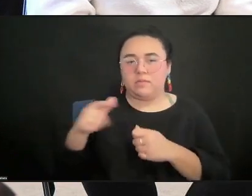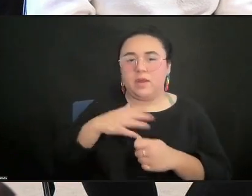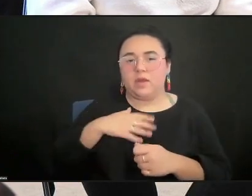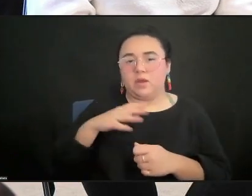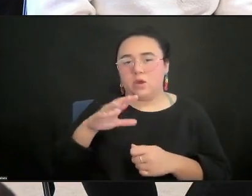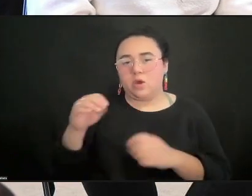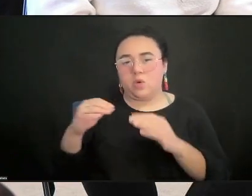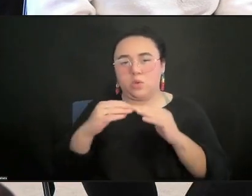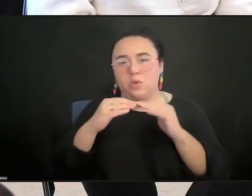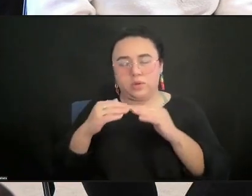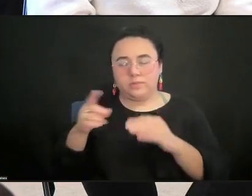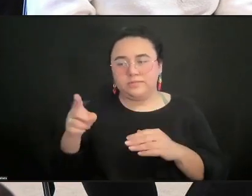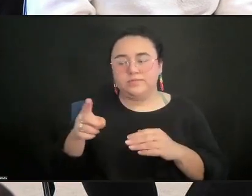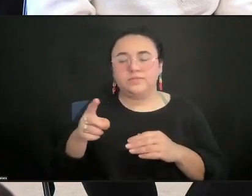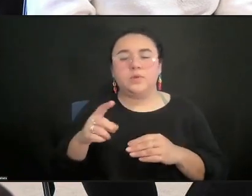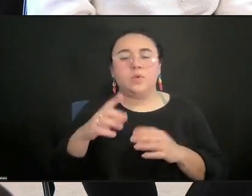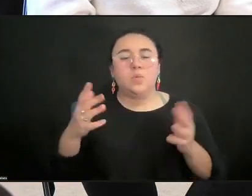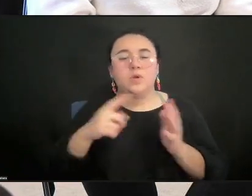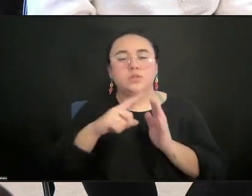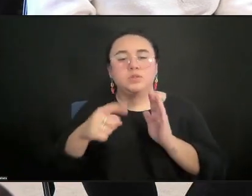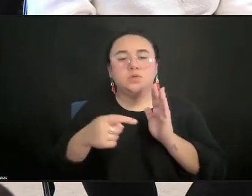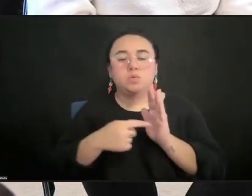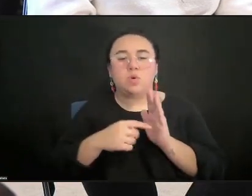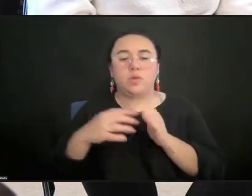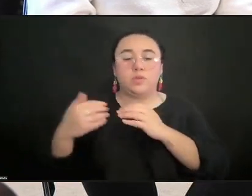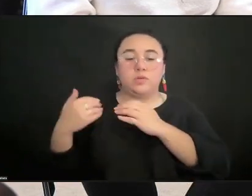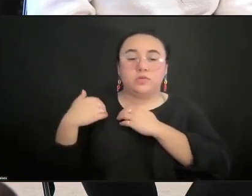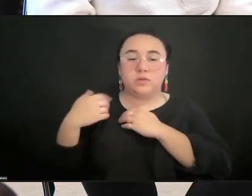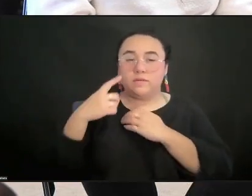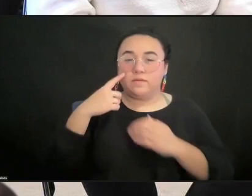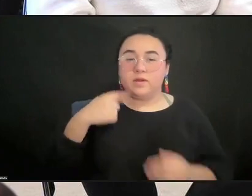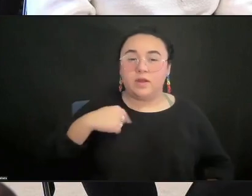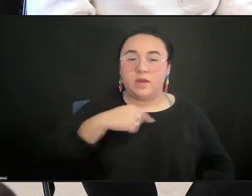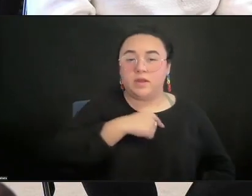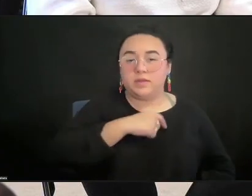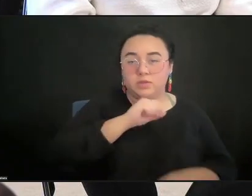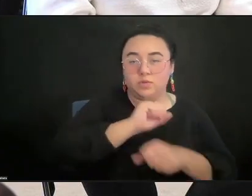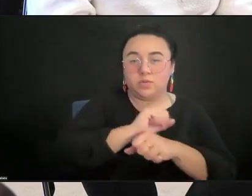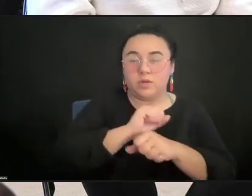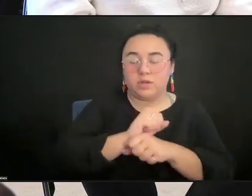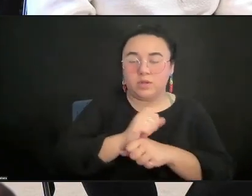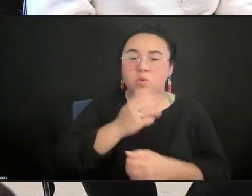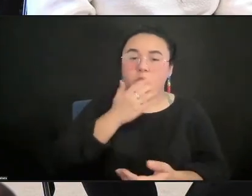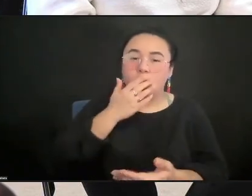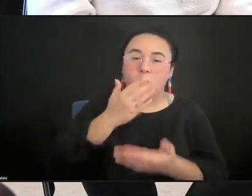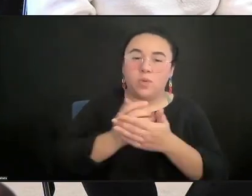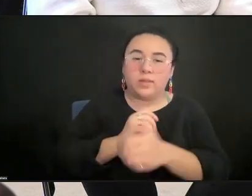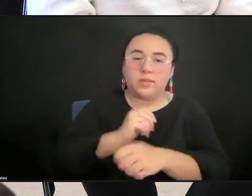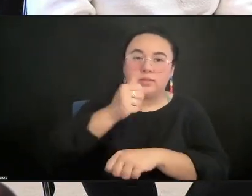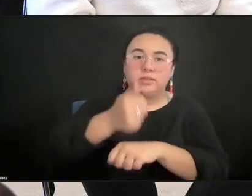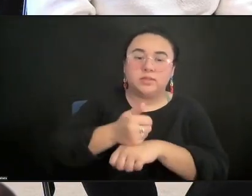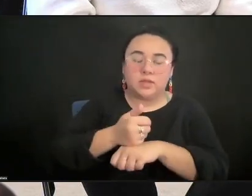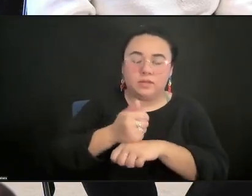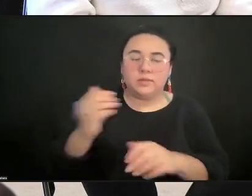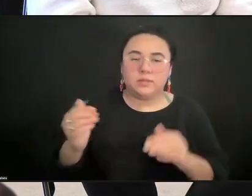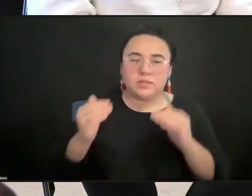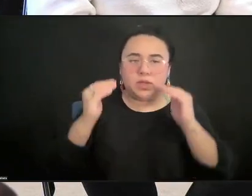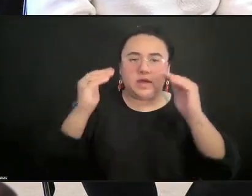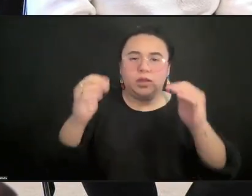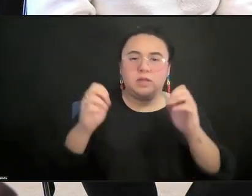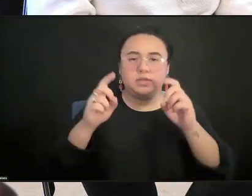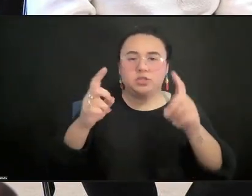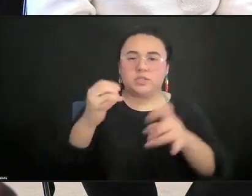the role and the obligation of those of us working in well-established institutions and higher education for